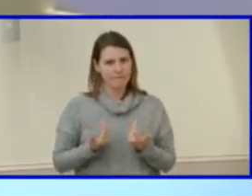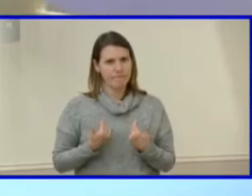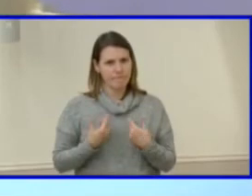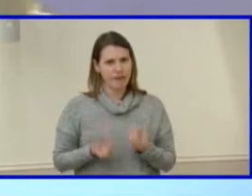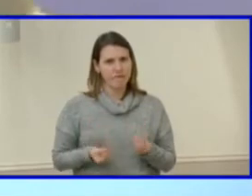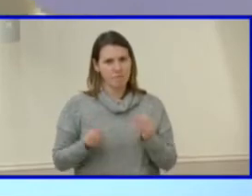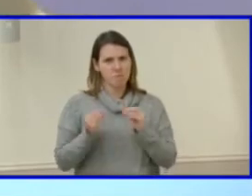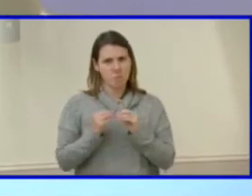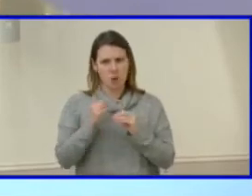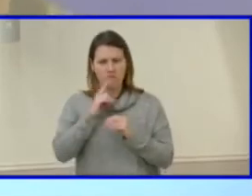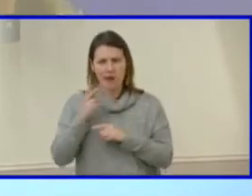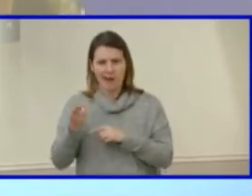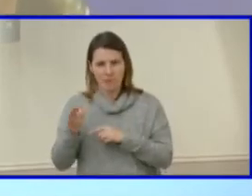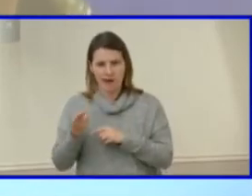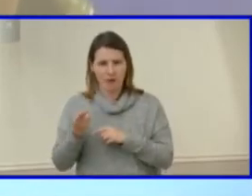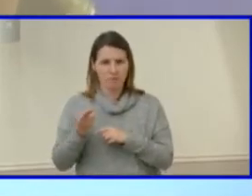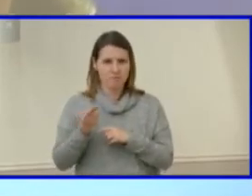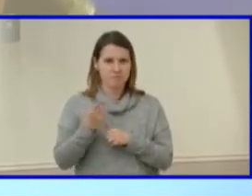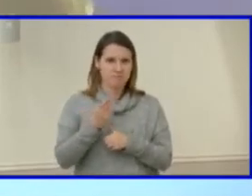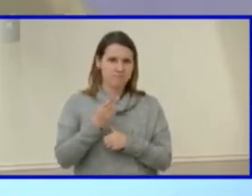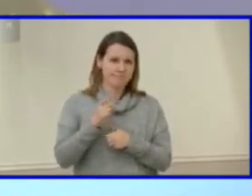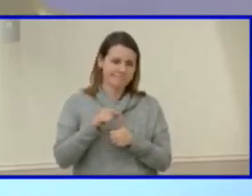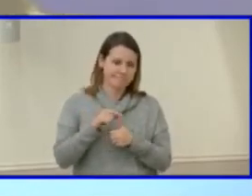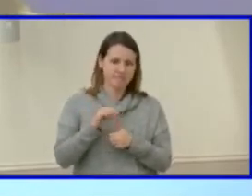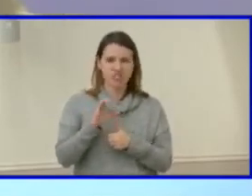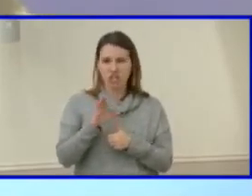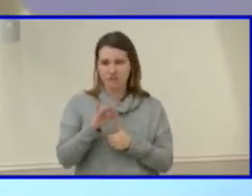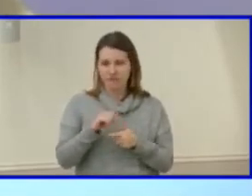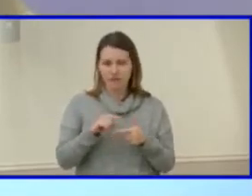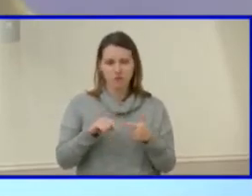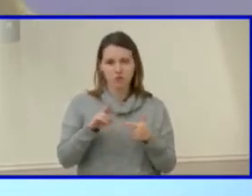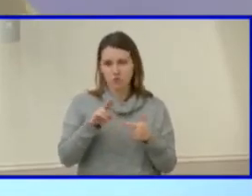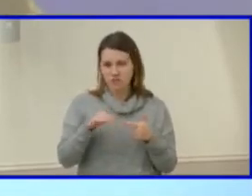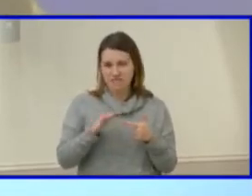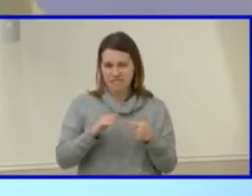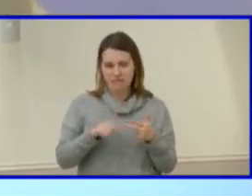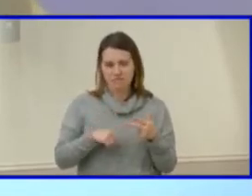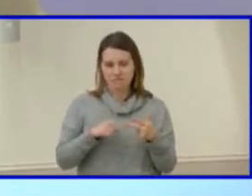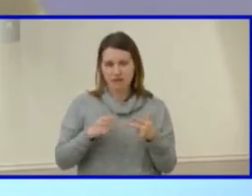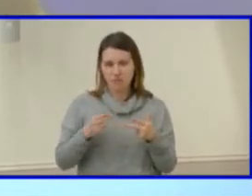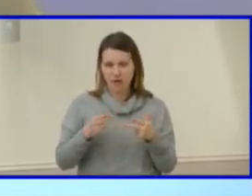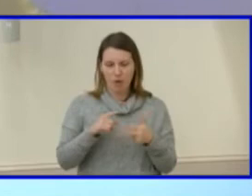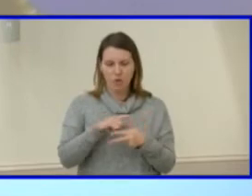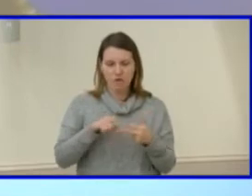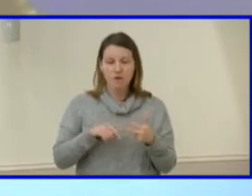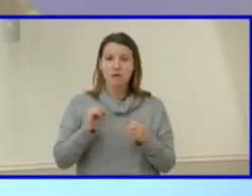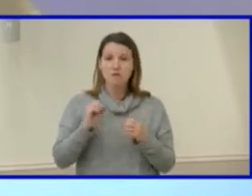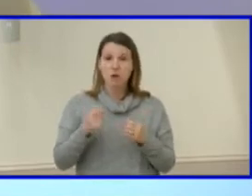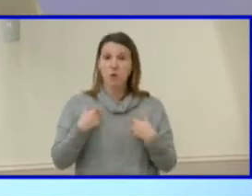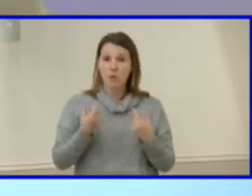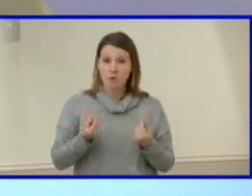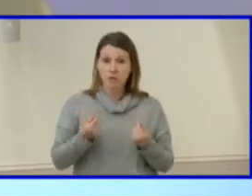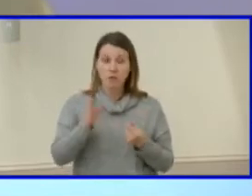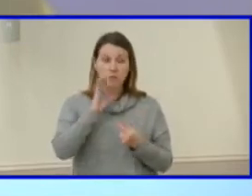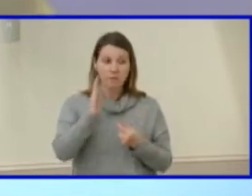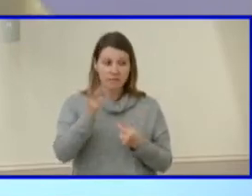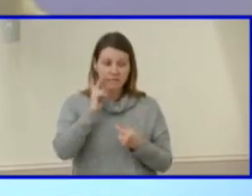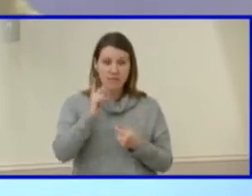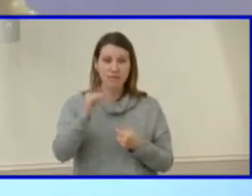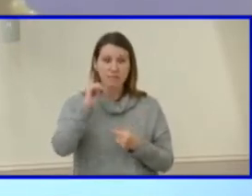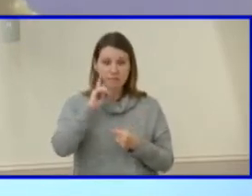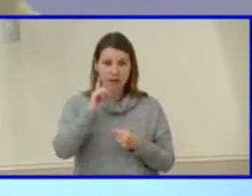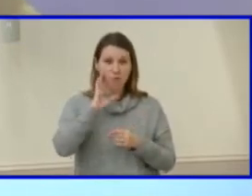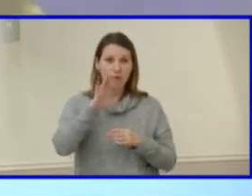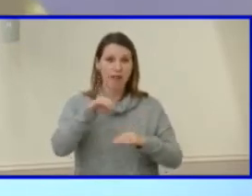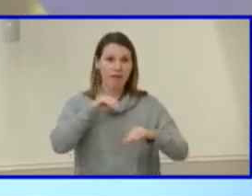Chesterfield, and Richmond. So it is, you know, what we do will be seen by others. But it does just affect our